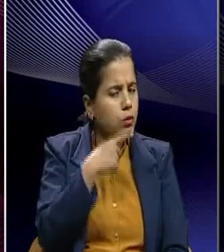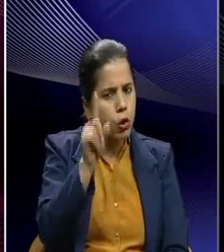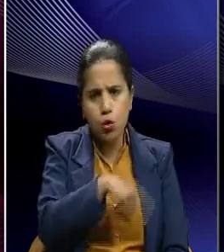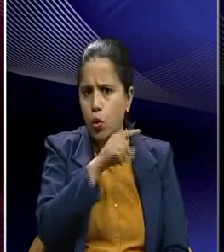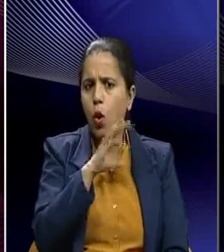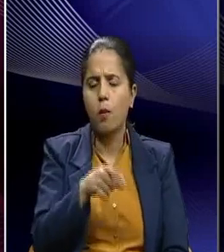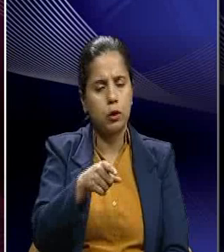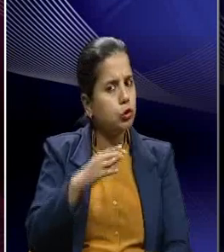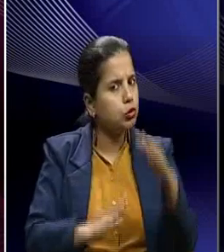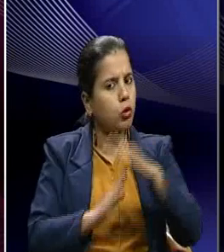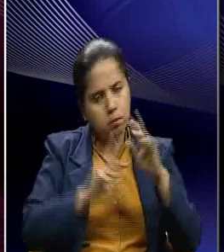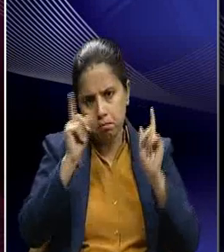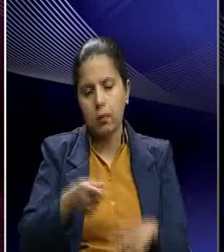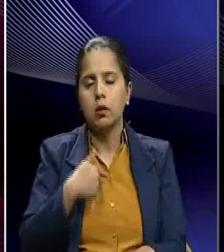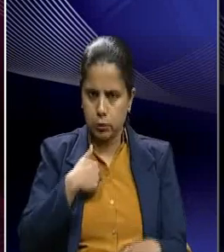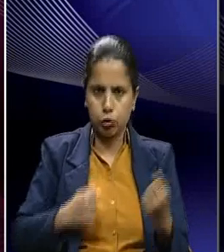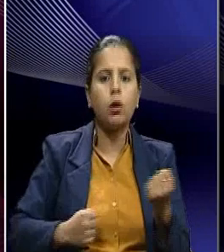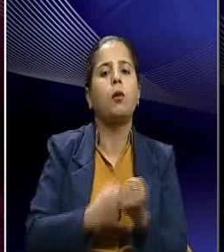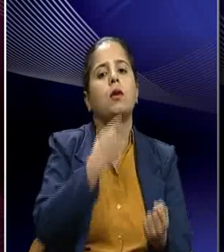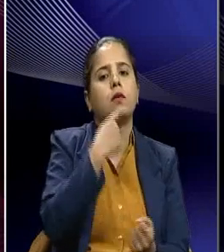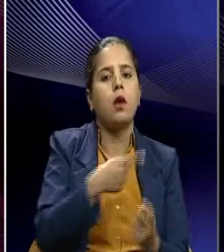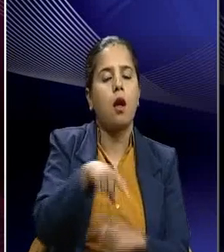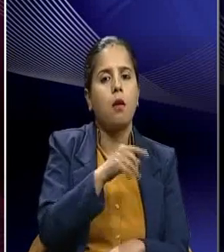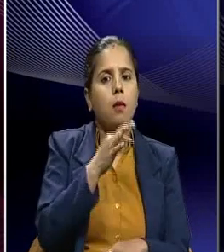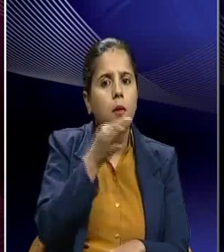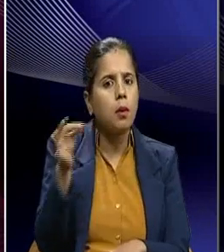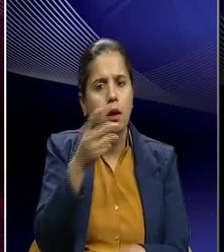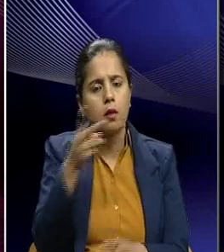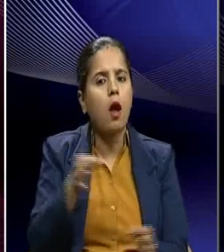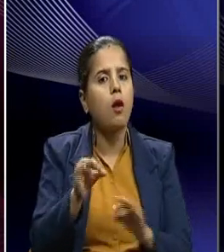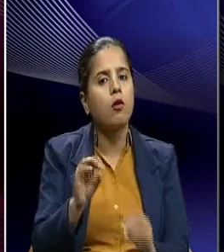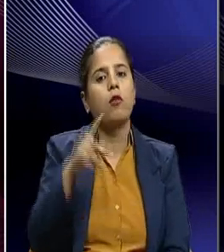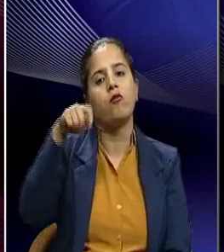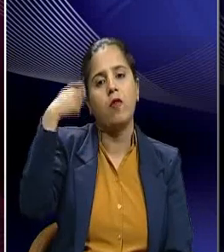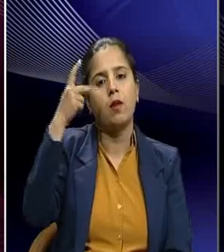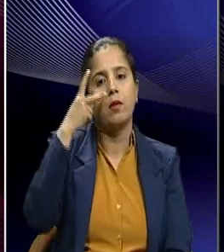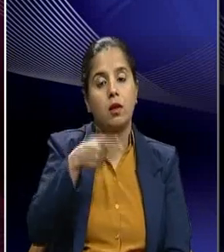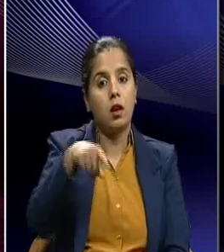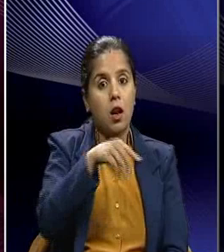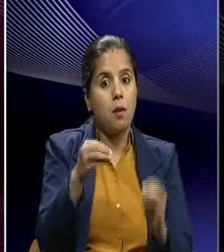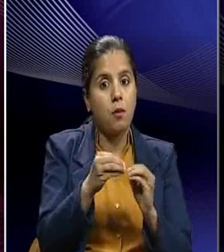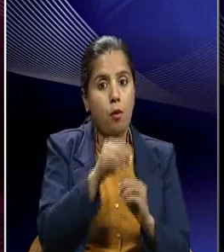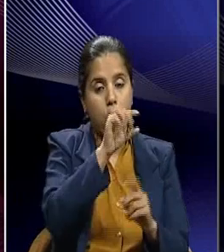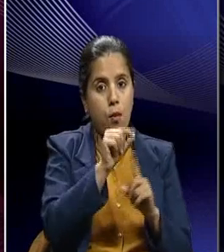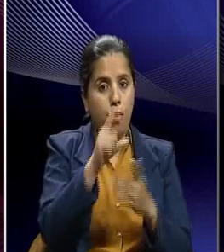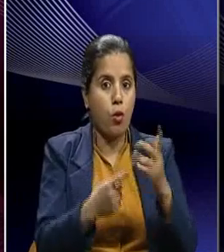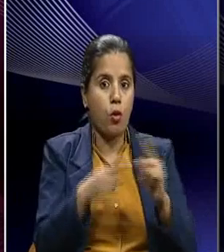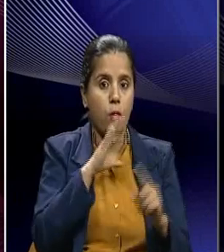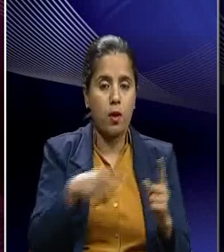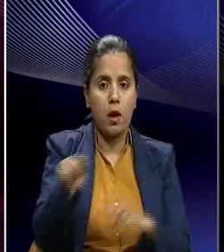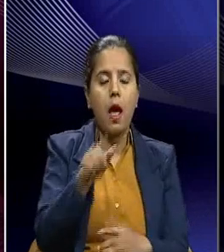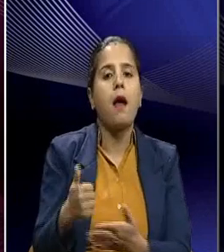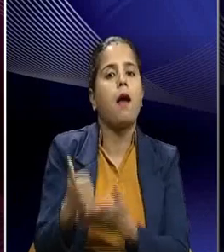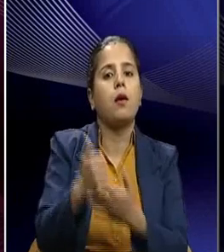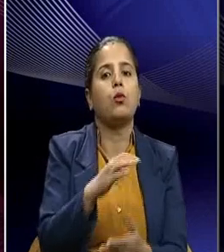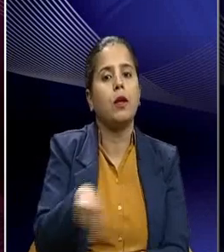of prohibition. This speech became the opening scene of the film. So we find that how from the Bombay port Patel also helped